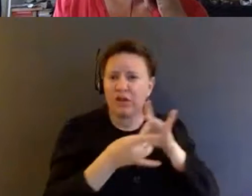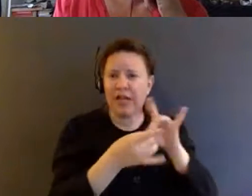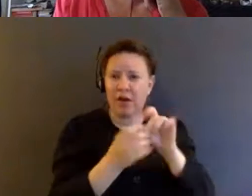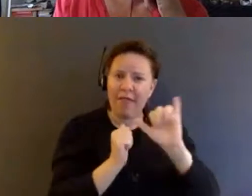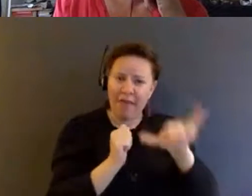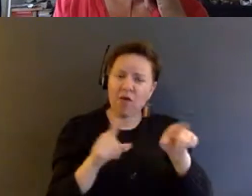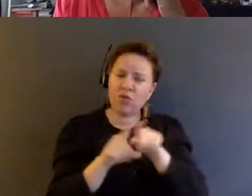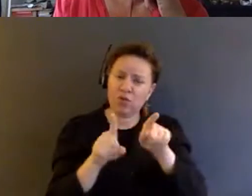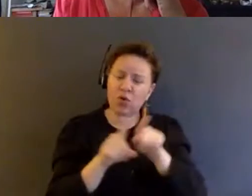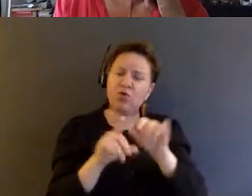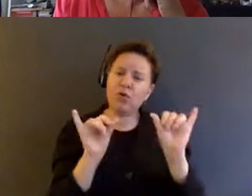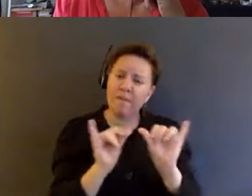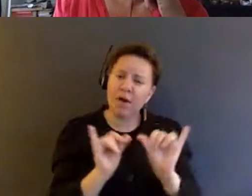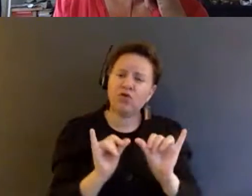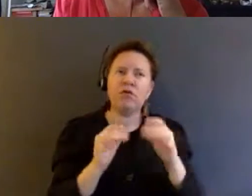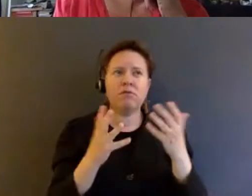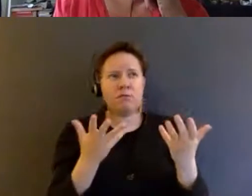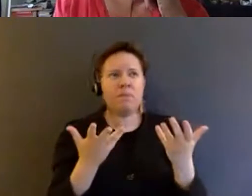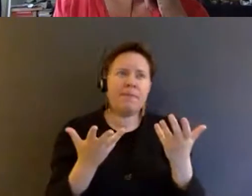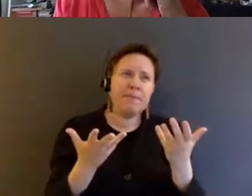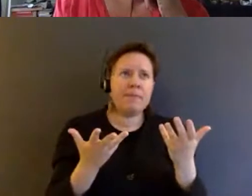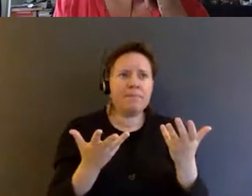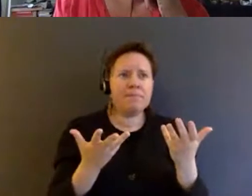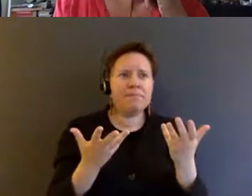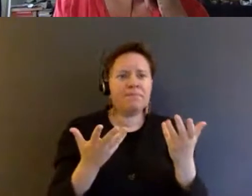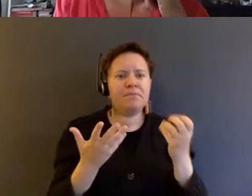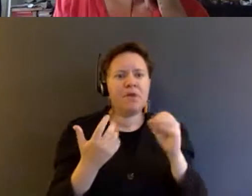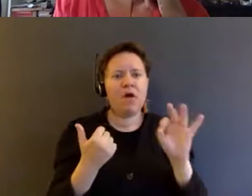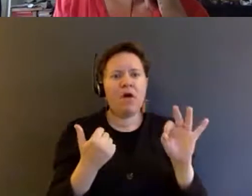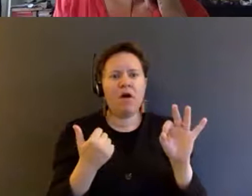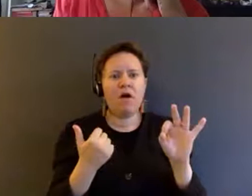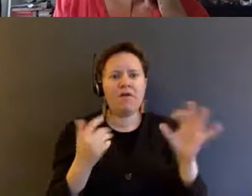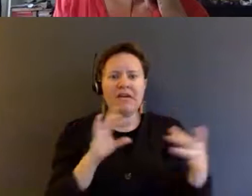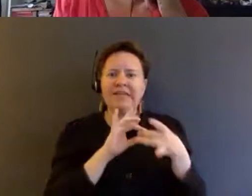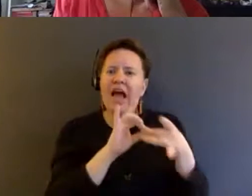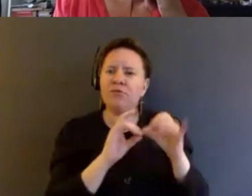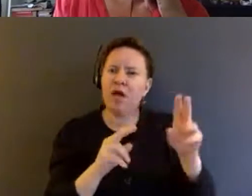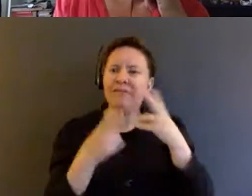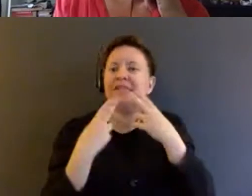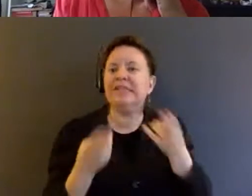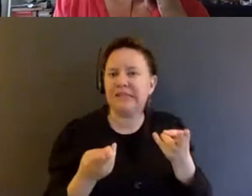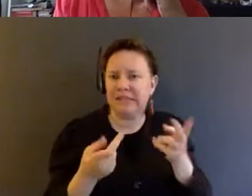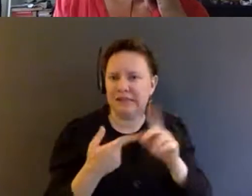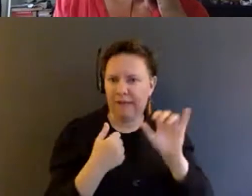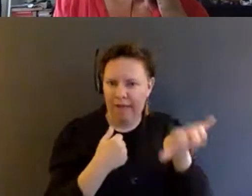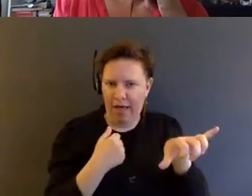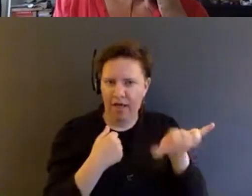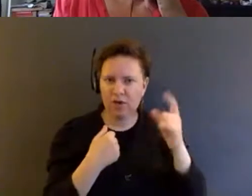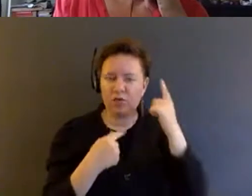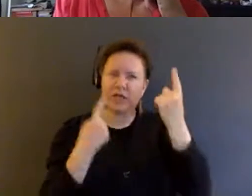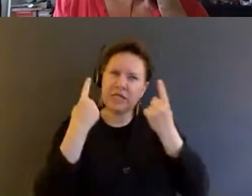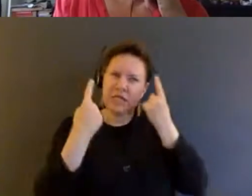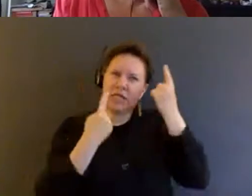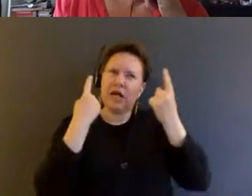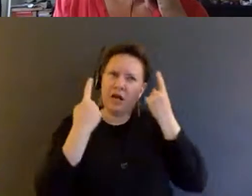of, I I think, you know, a measure of an attachment of innocence to it. think that, you know, as we think a little bit about the